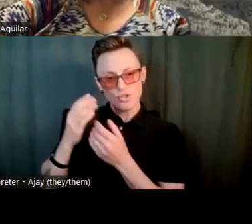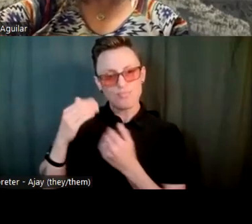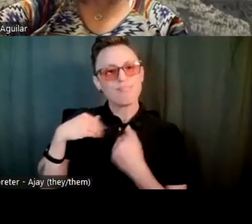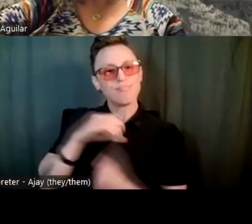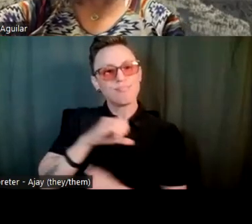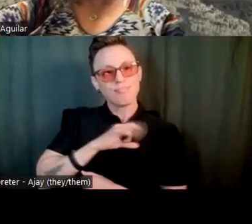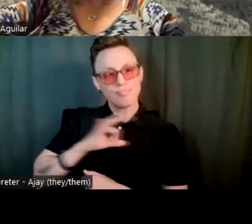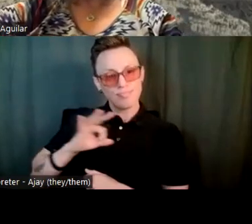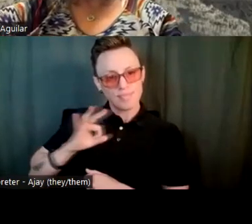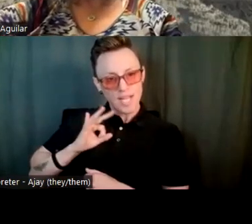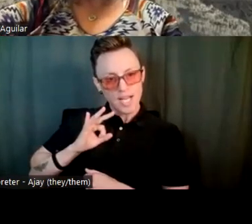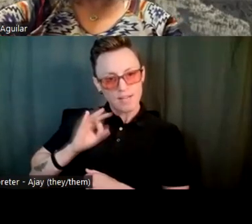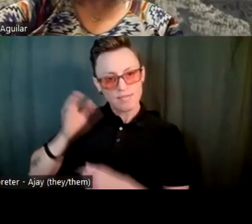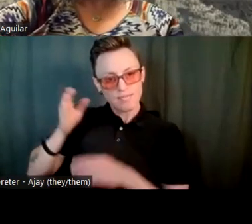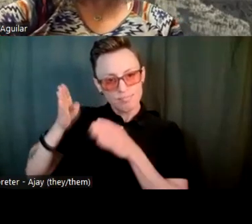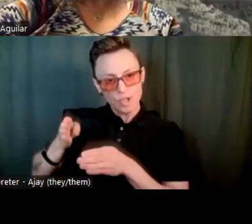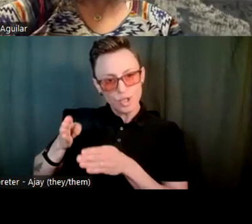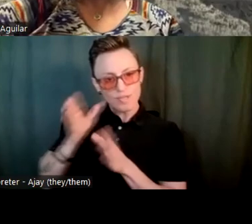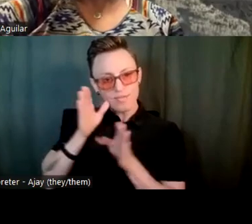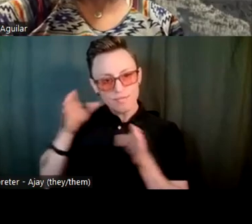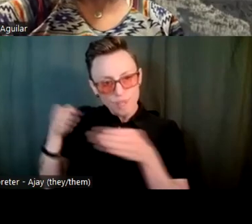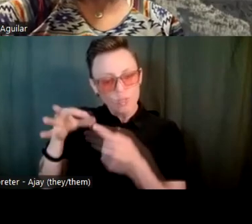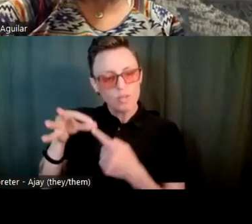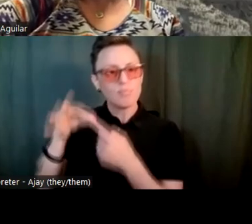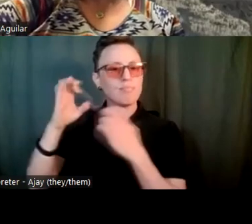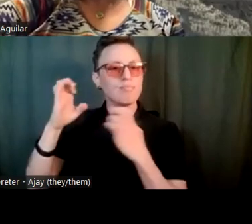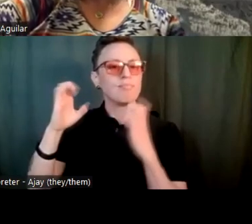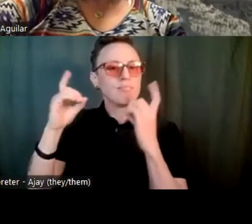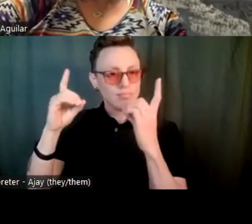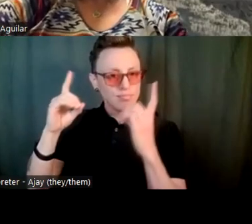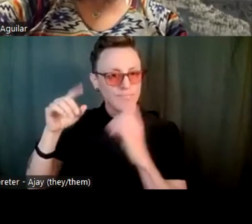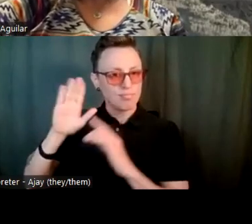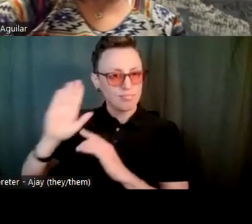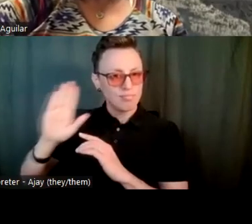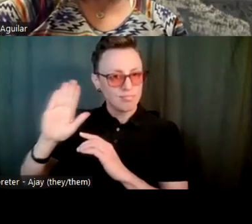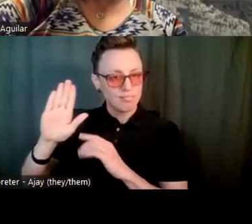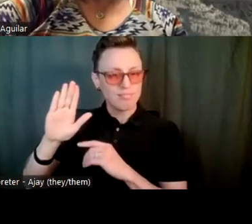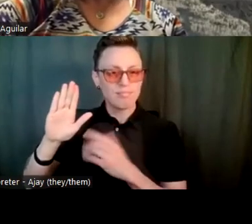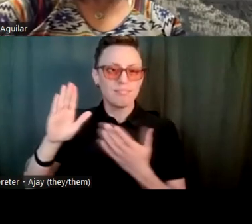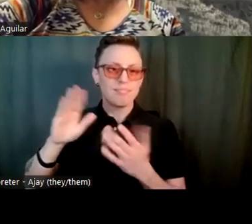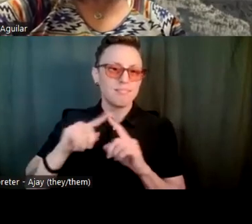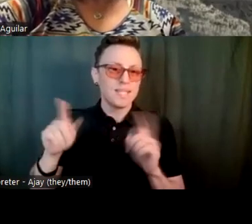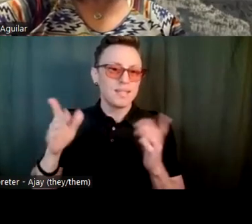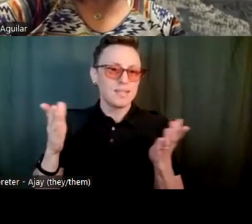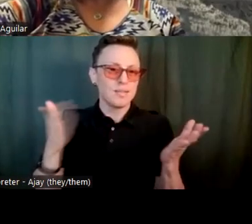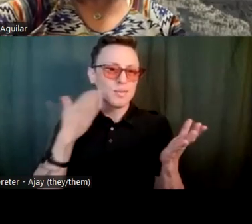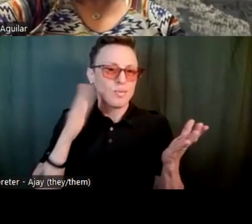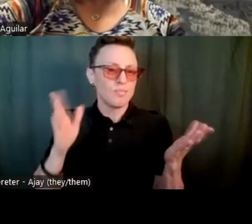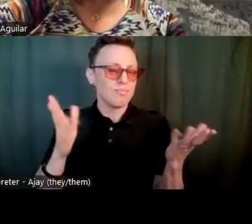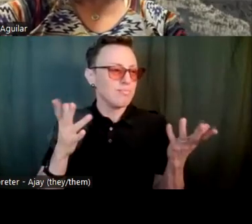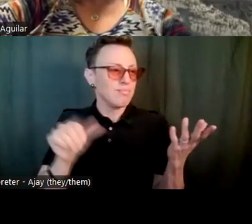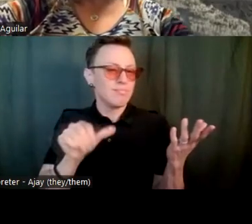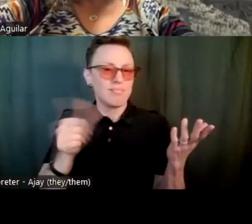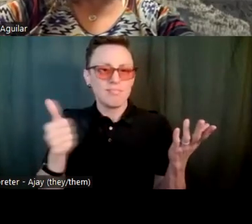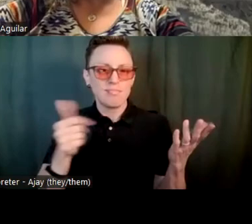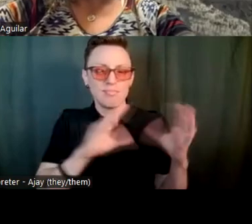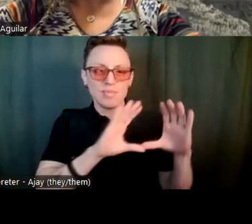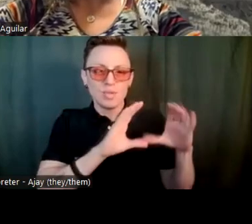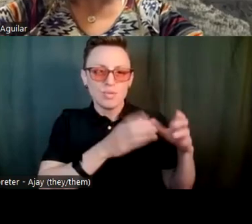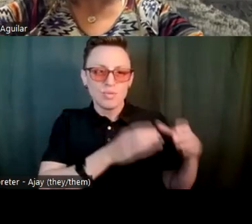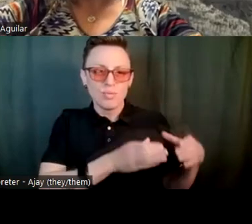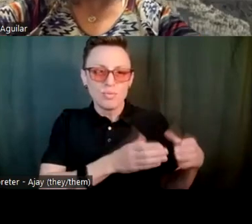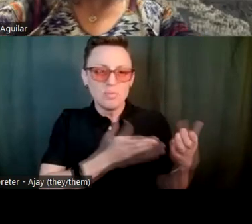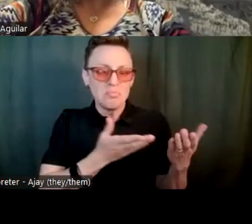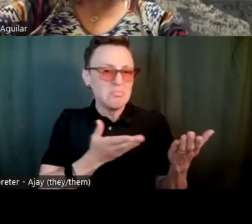who focuses on special education. Um, but I don't know what the other, um, groups are around there.